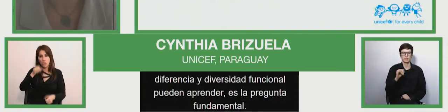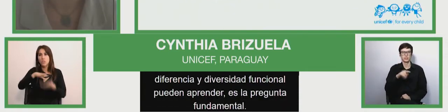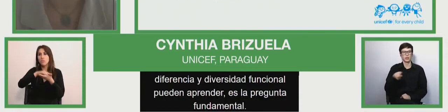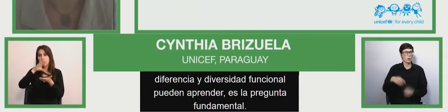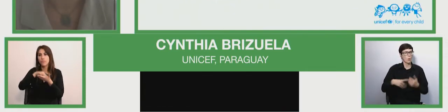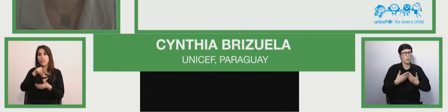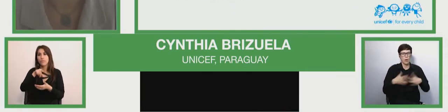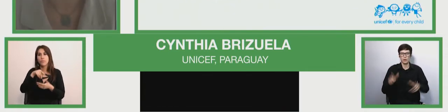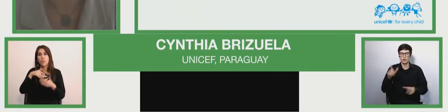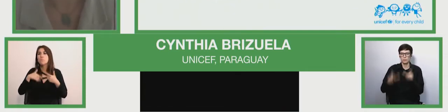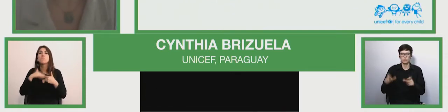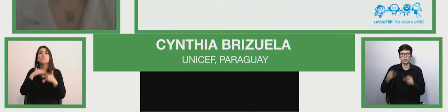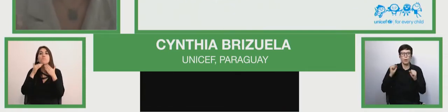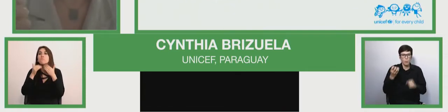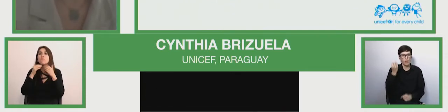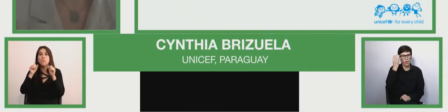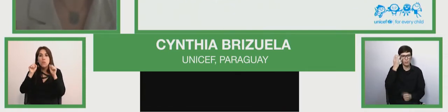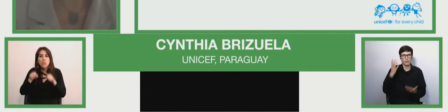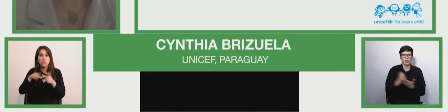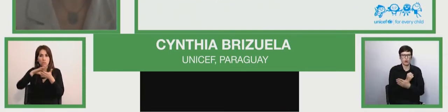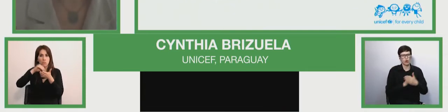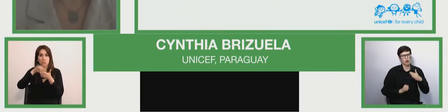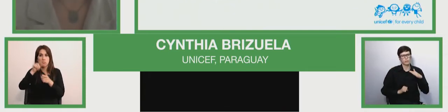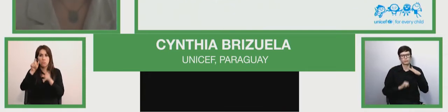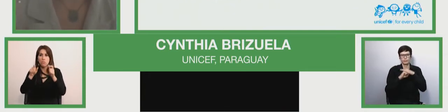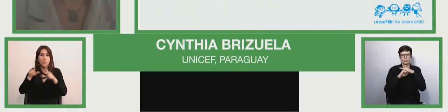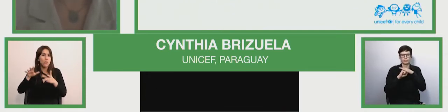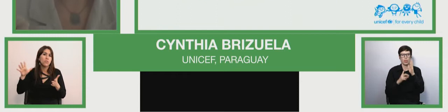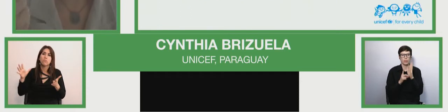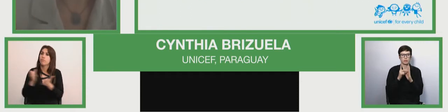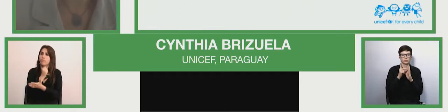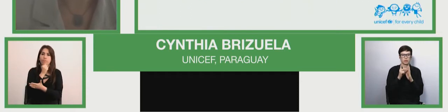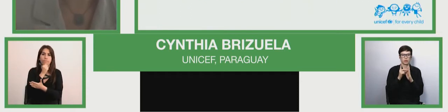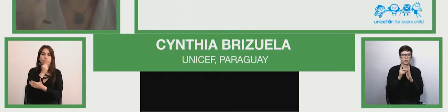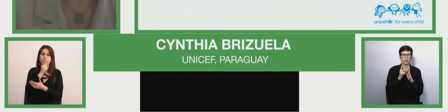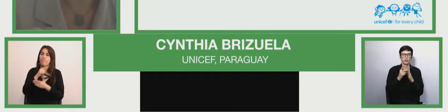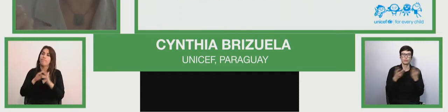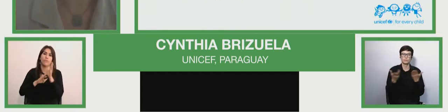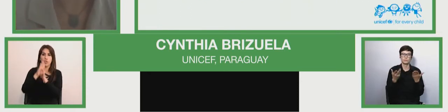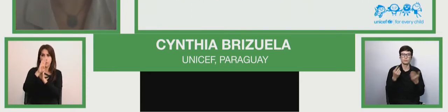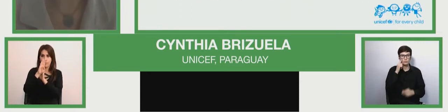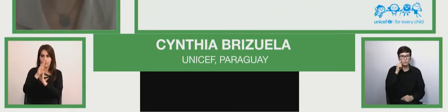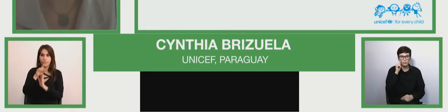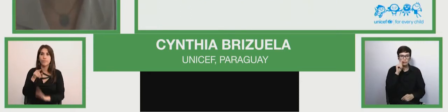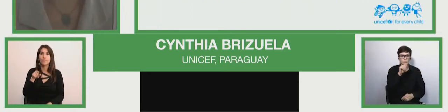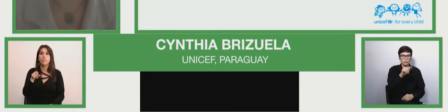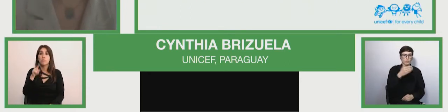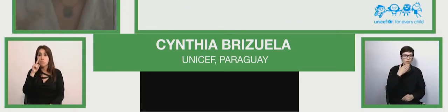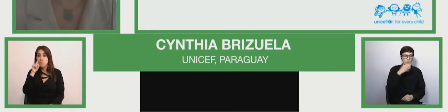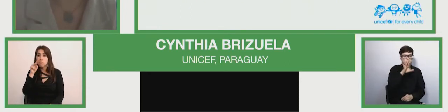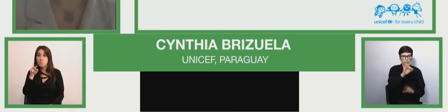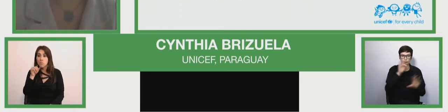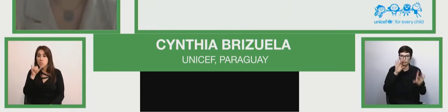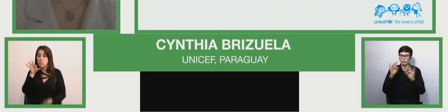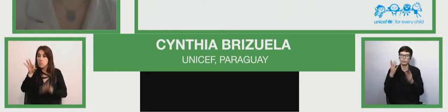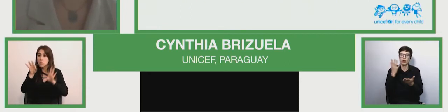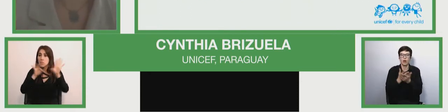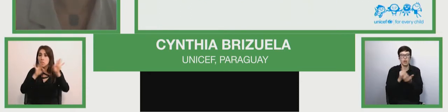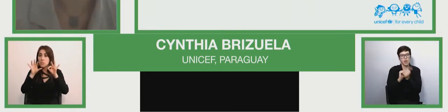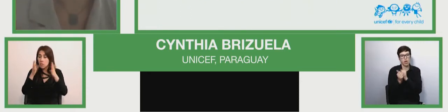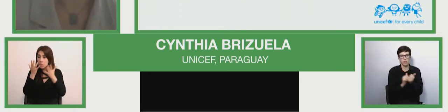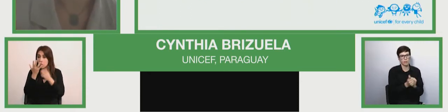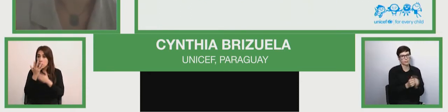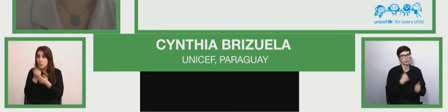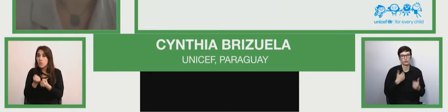have the maximum potential taking into consideration aspects which make adaptation of acrylic to uh